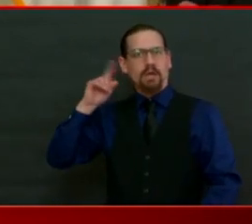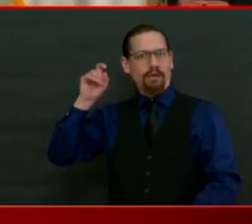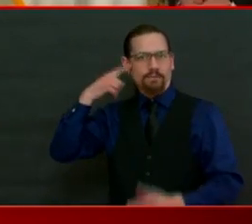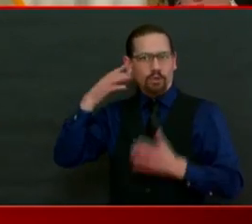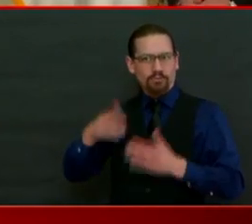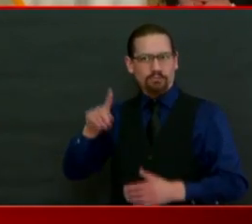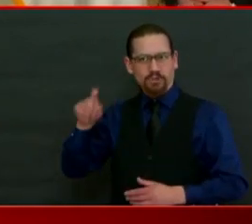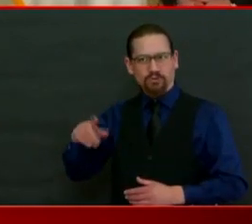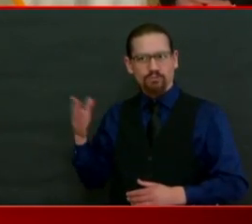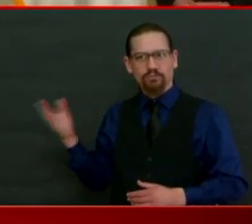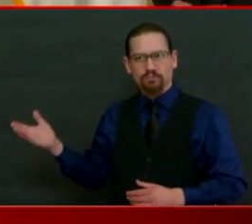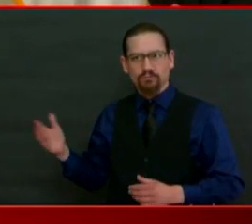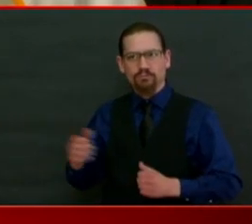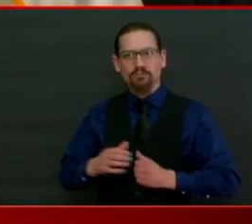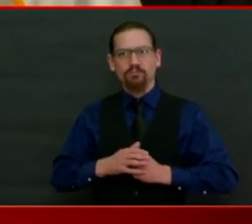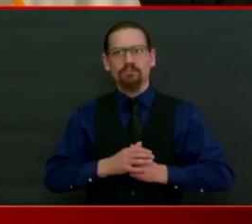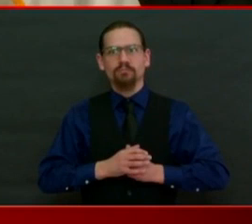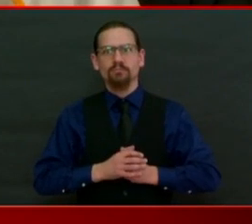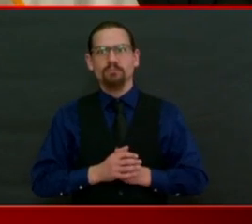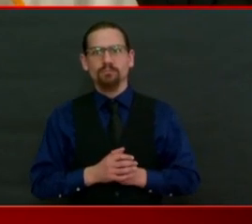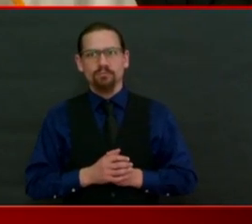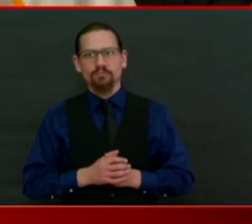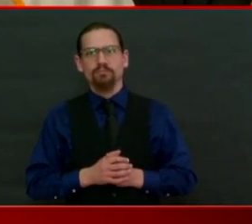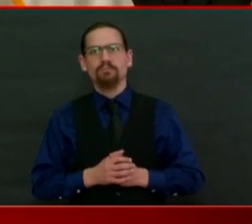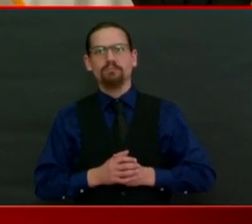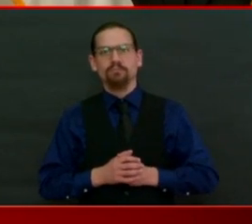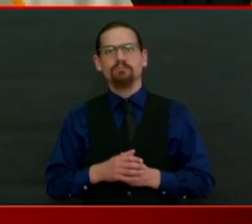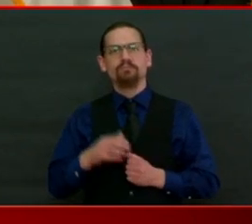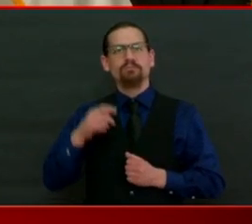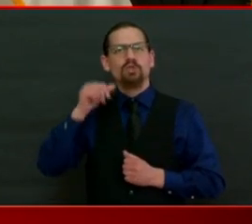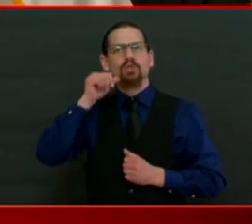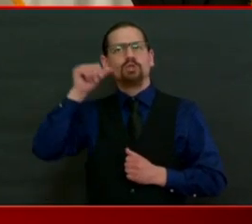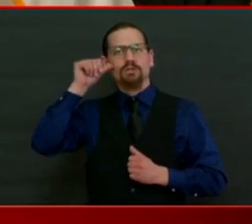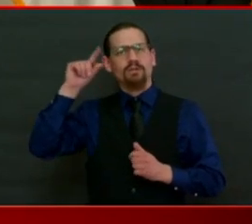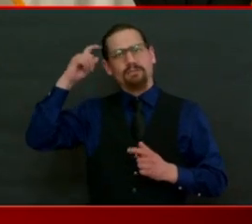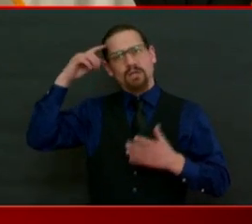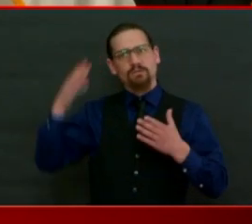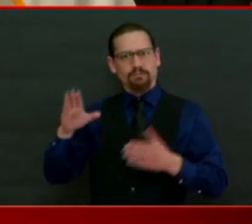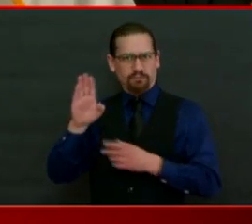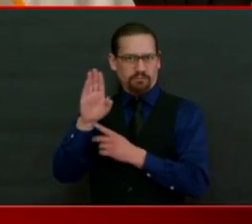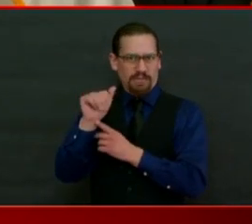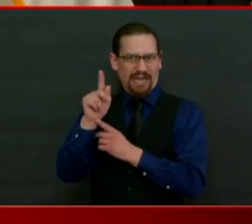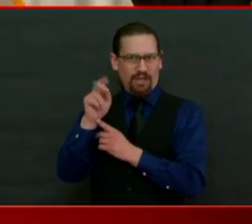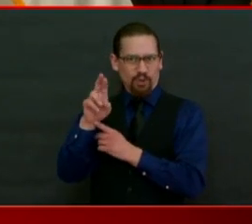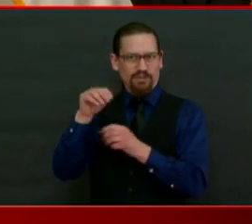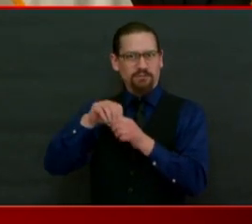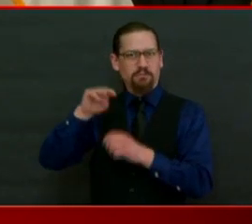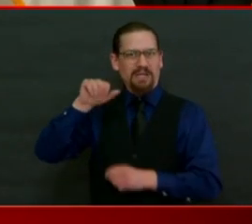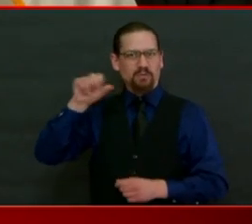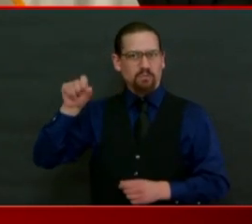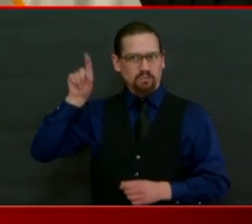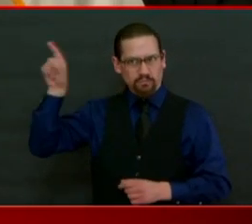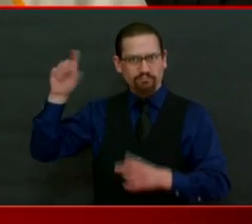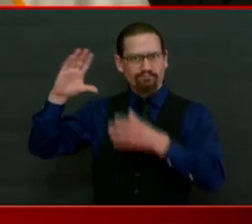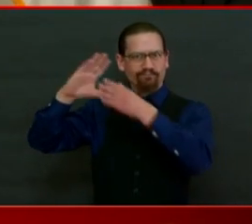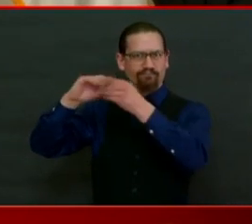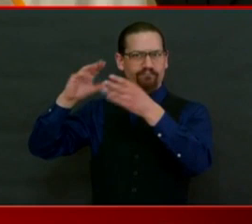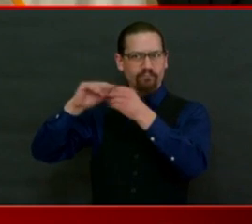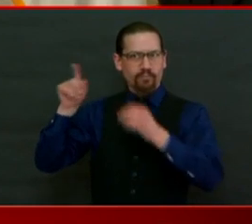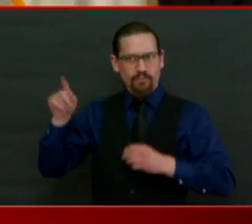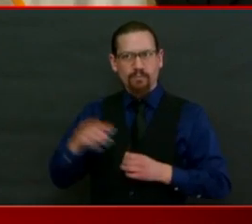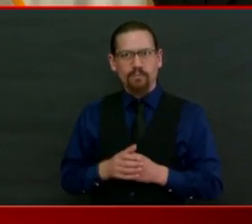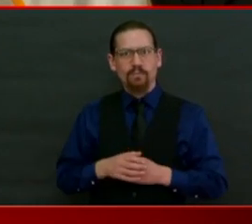raised yesterday during Governor Baker's press conference whether he would consider Massachusetts declaring bankruptcy. And he asked, given the tight